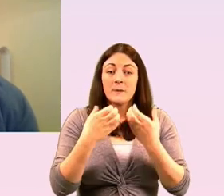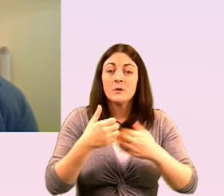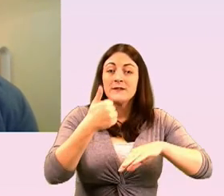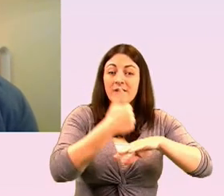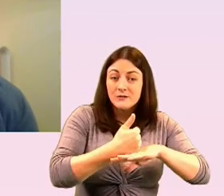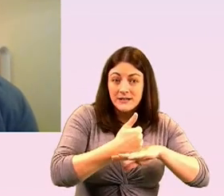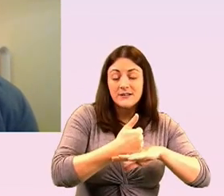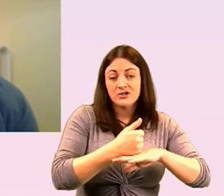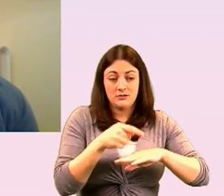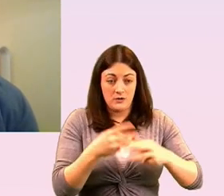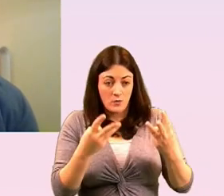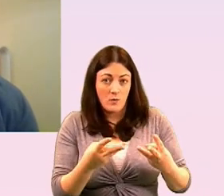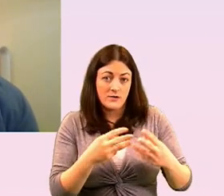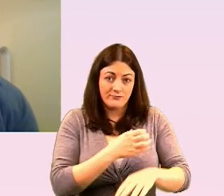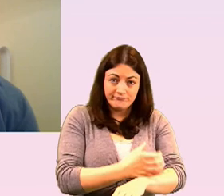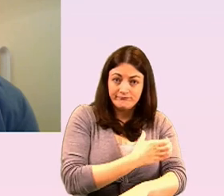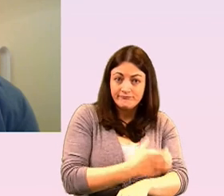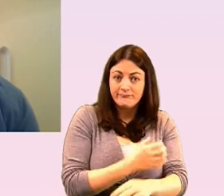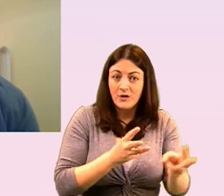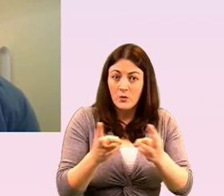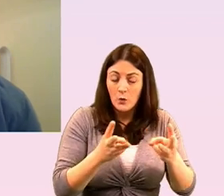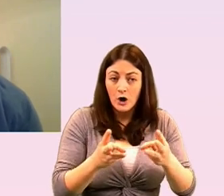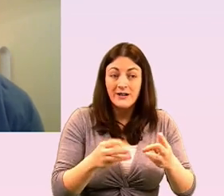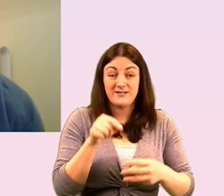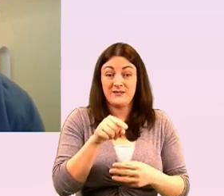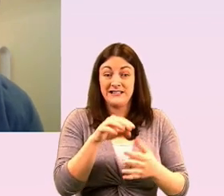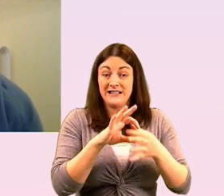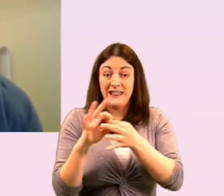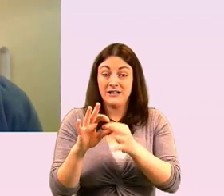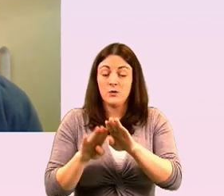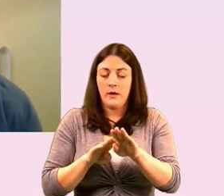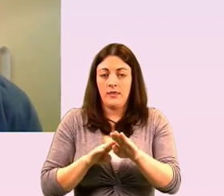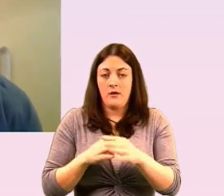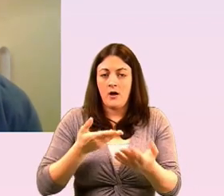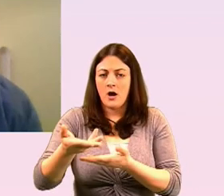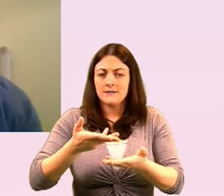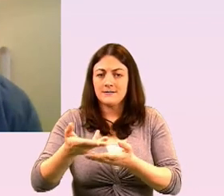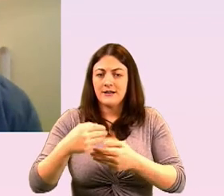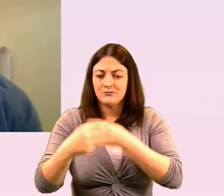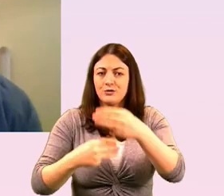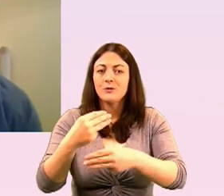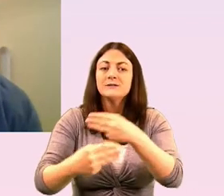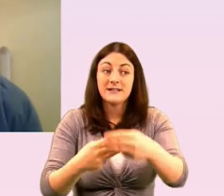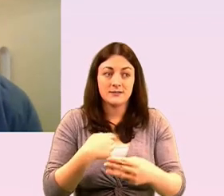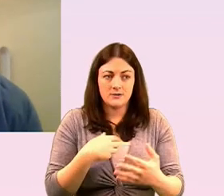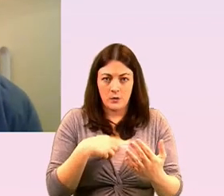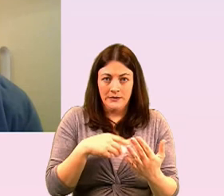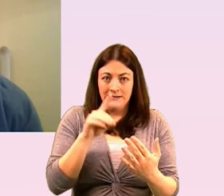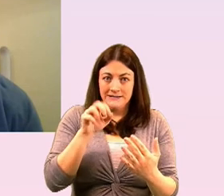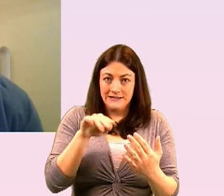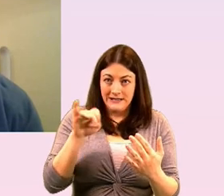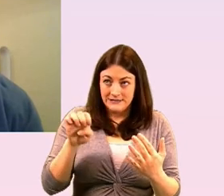continue this work and this is part of the consultation process and goodness knows denise i think you got a long list from the panelists